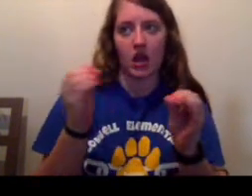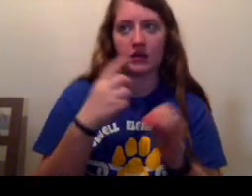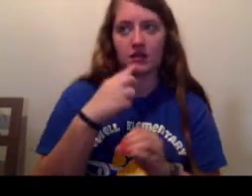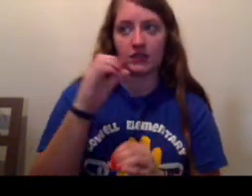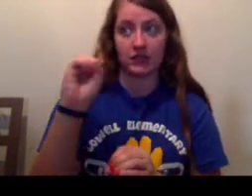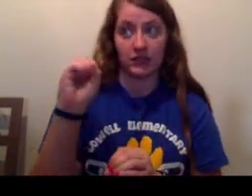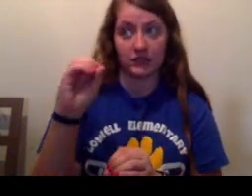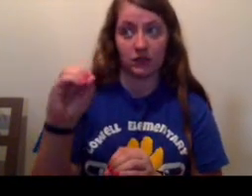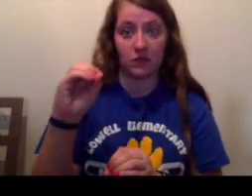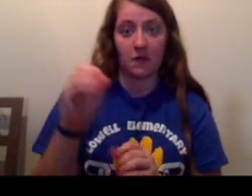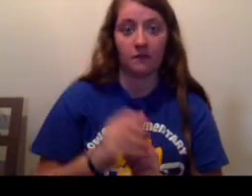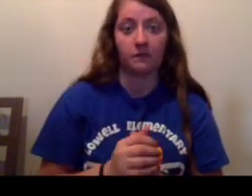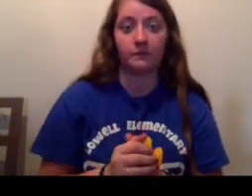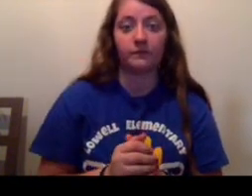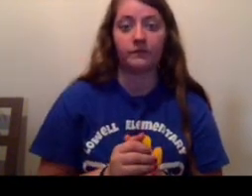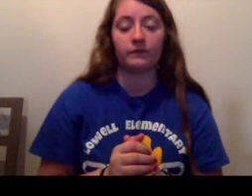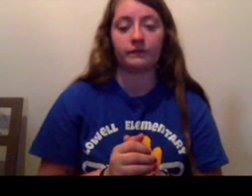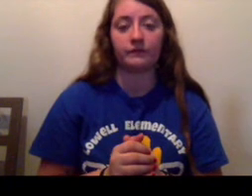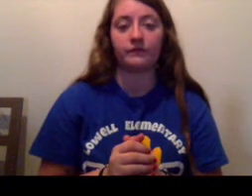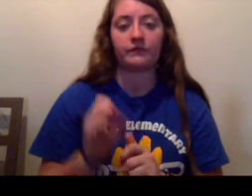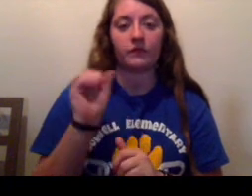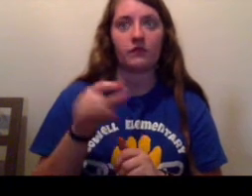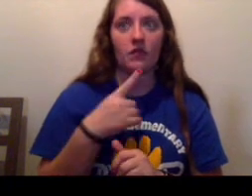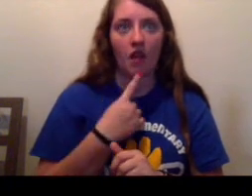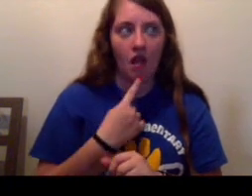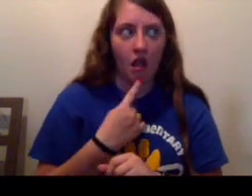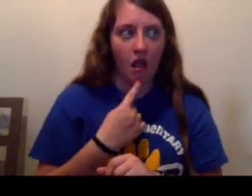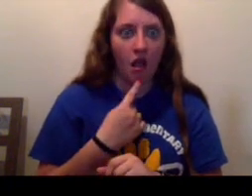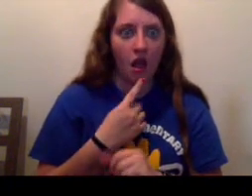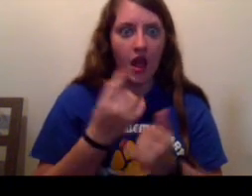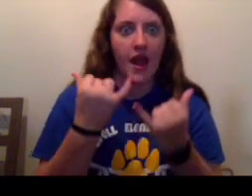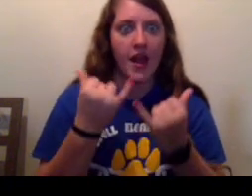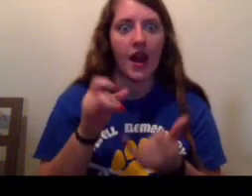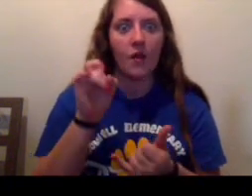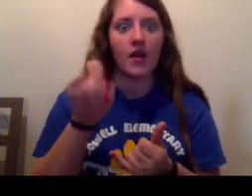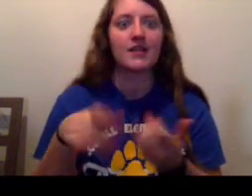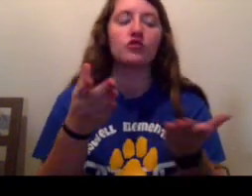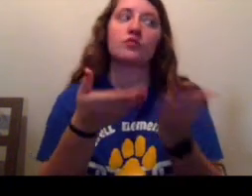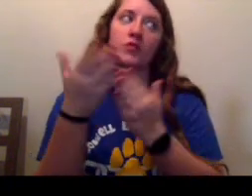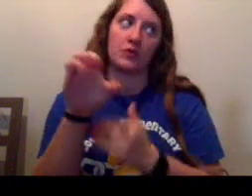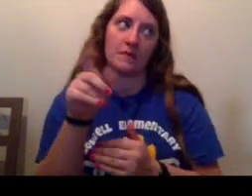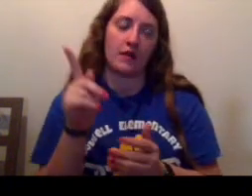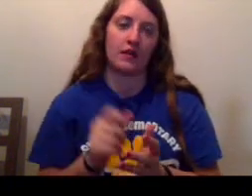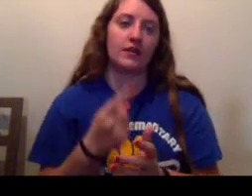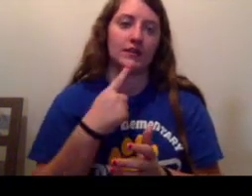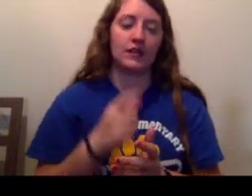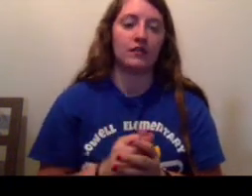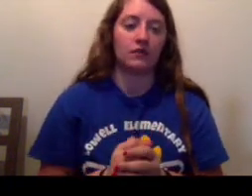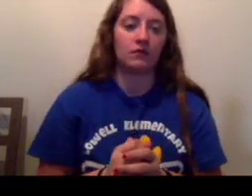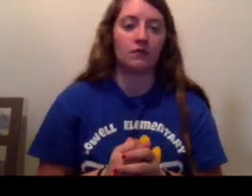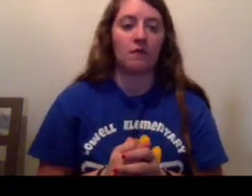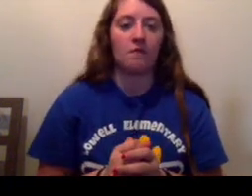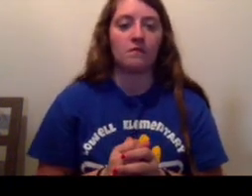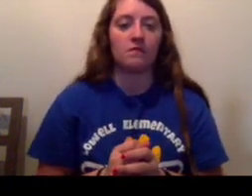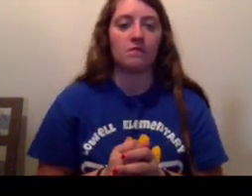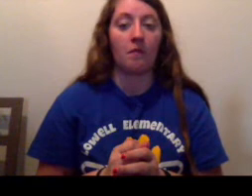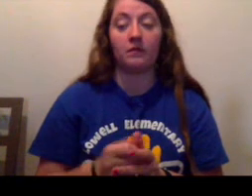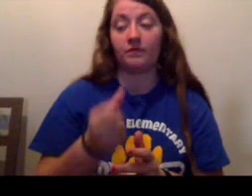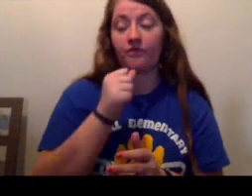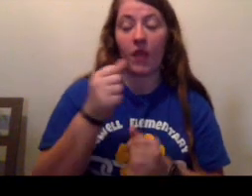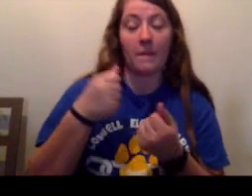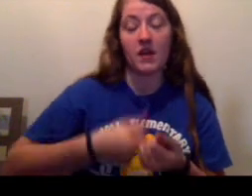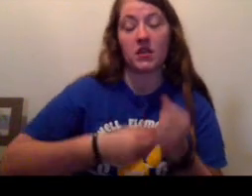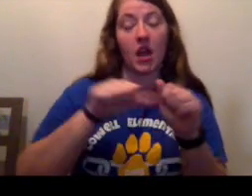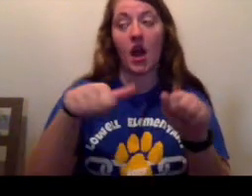said Zero. Stanley's mouth dropped. Now I have to take you back, he said. I'm not digging